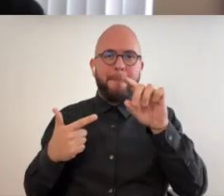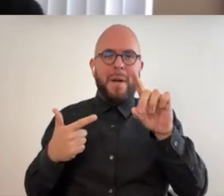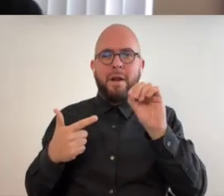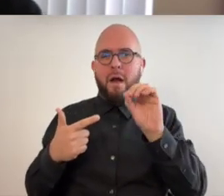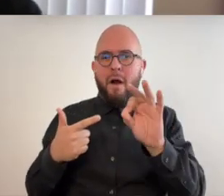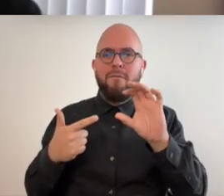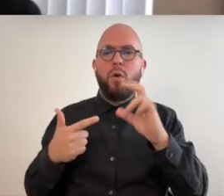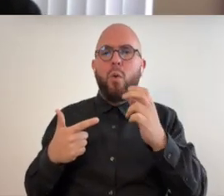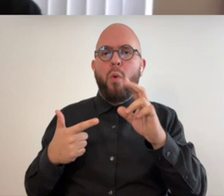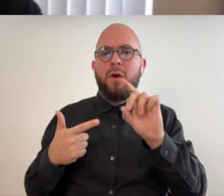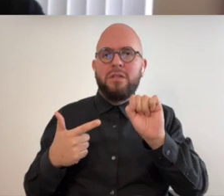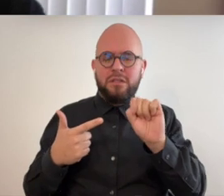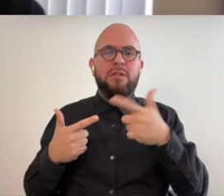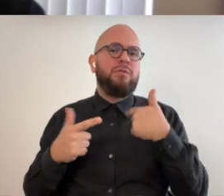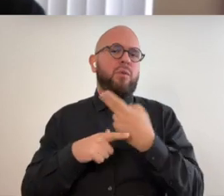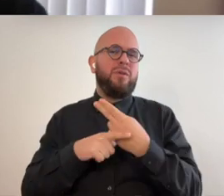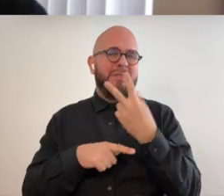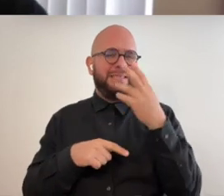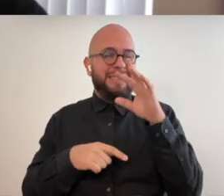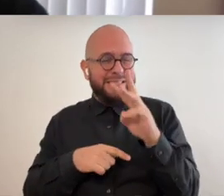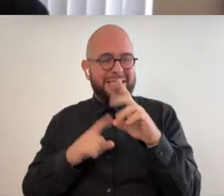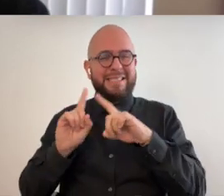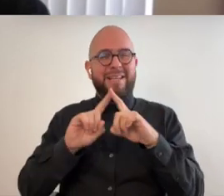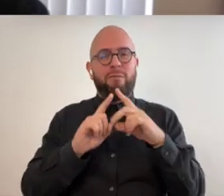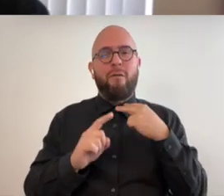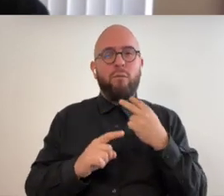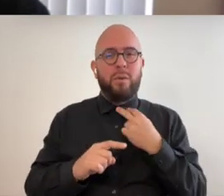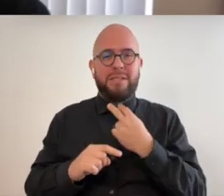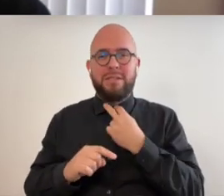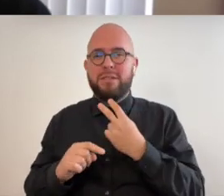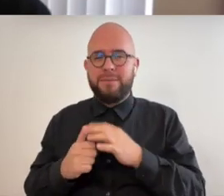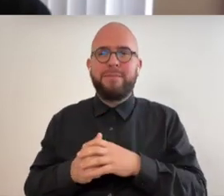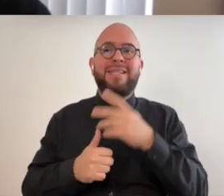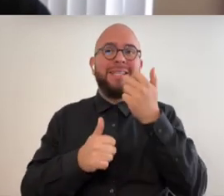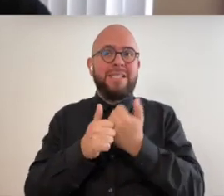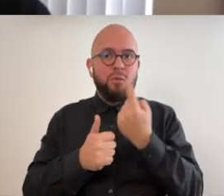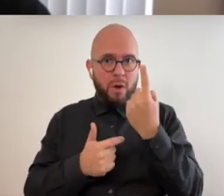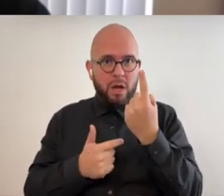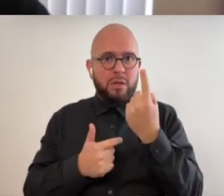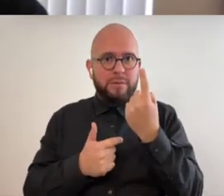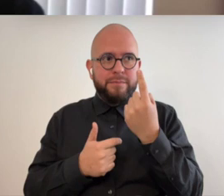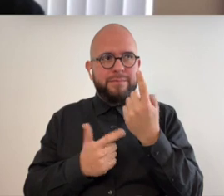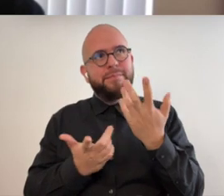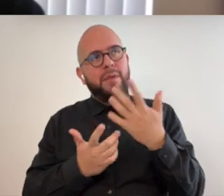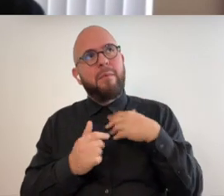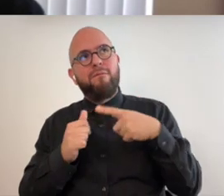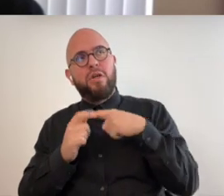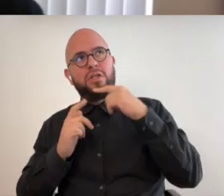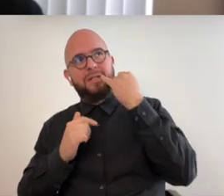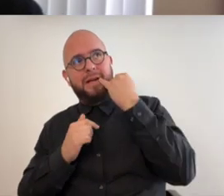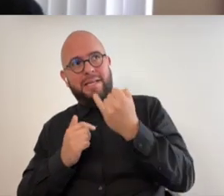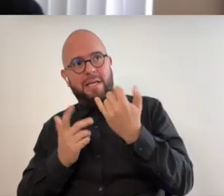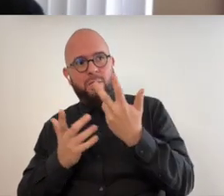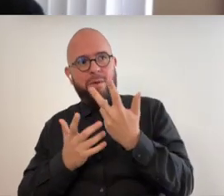that i used six different voices and um each one my original idea was